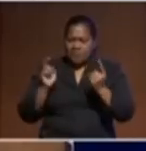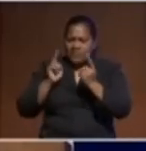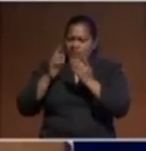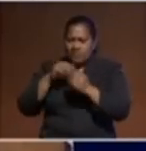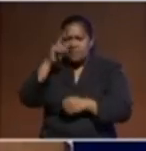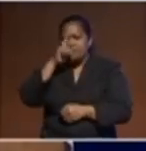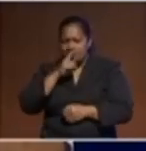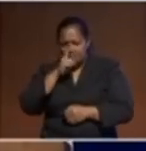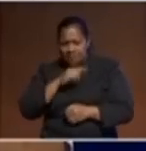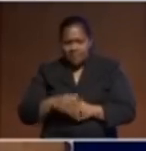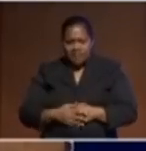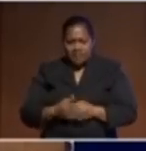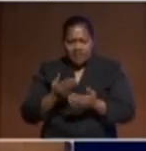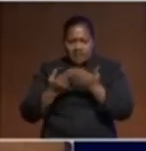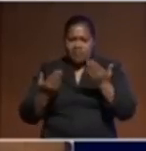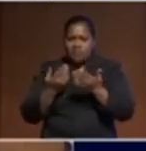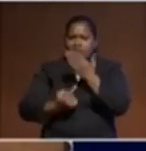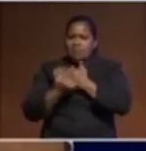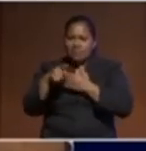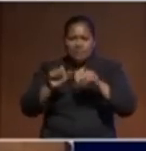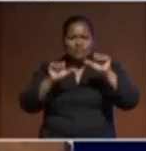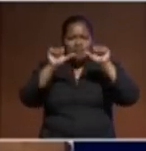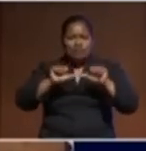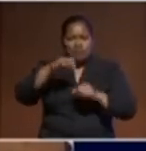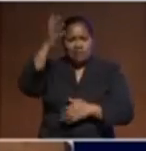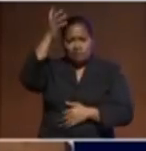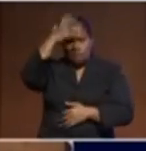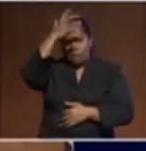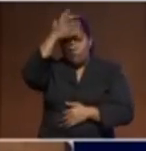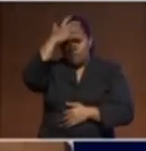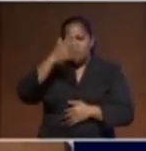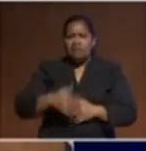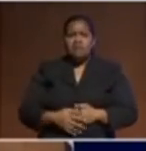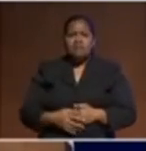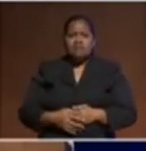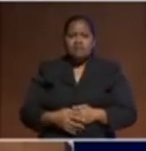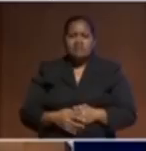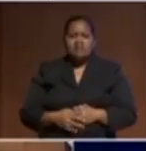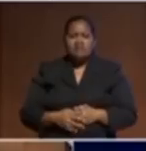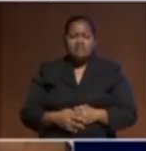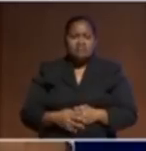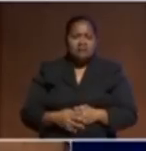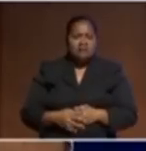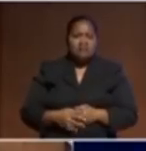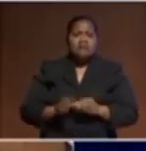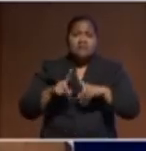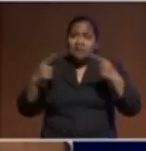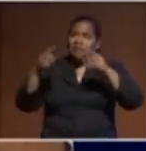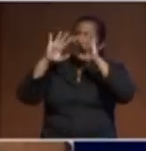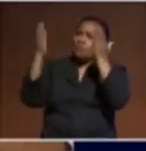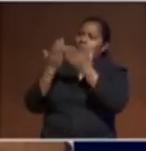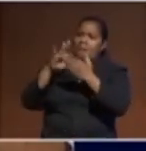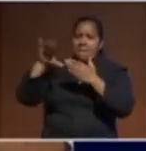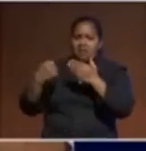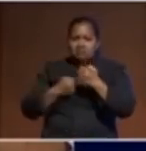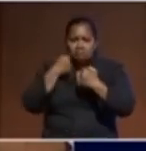action of President Trump because democracy is something that the world must fight for and truly